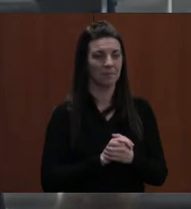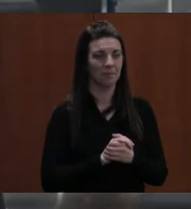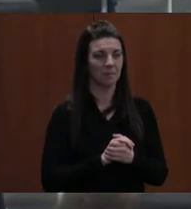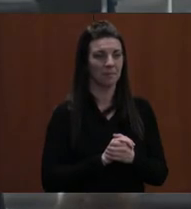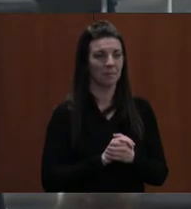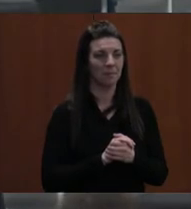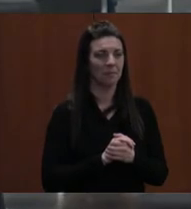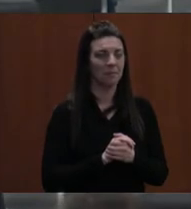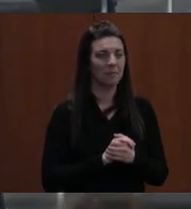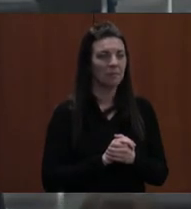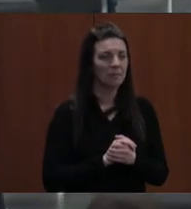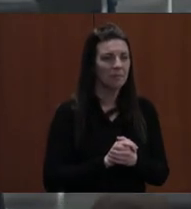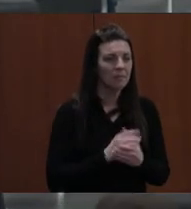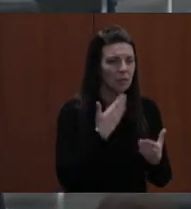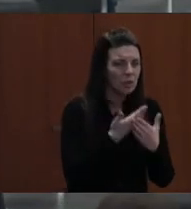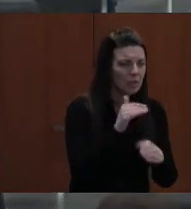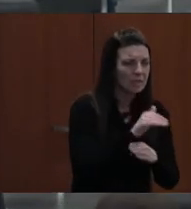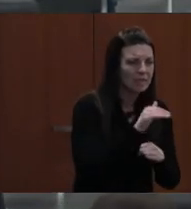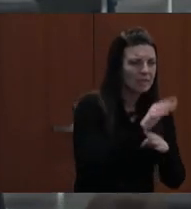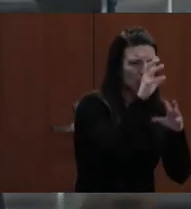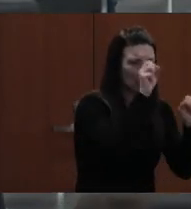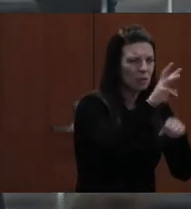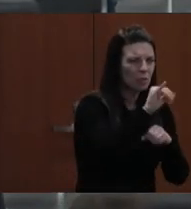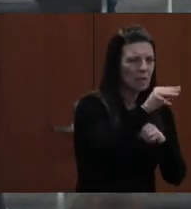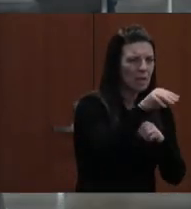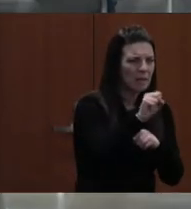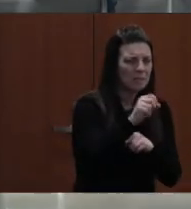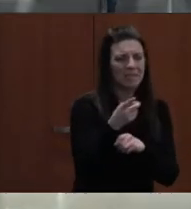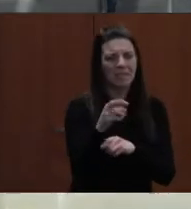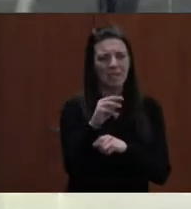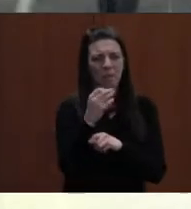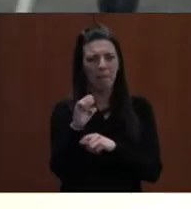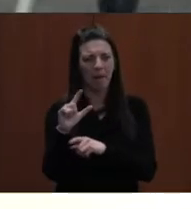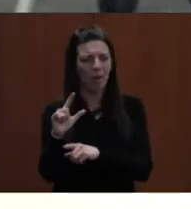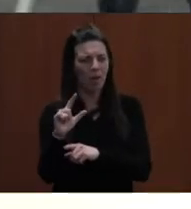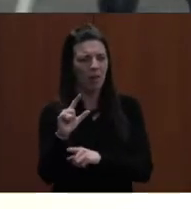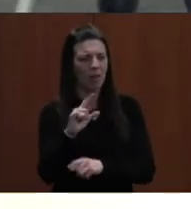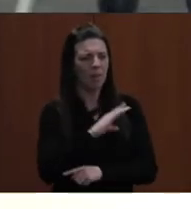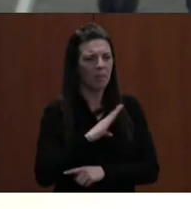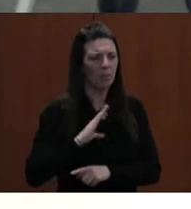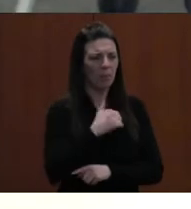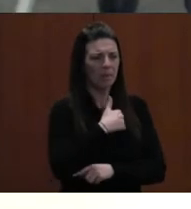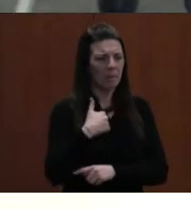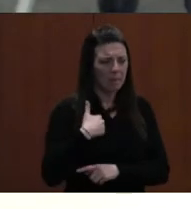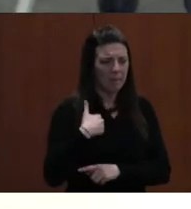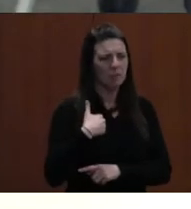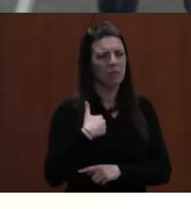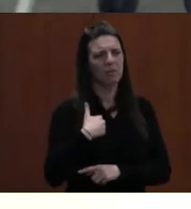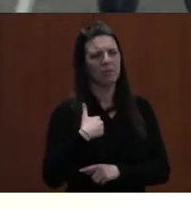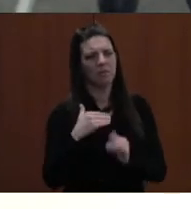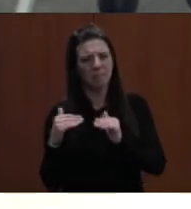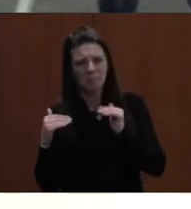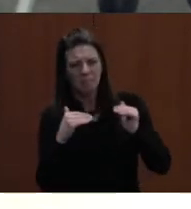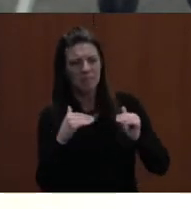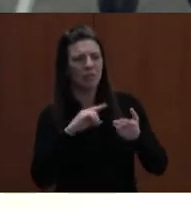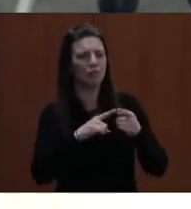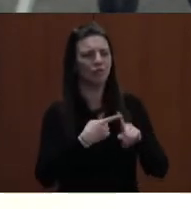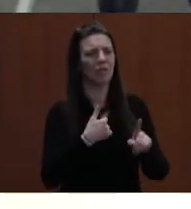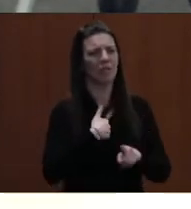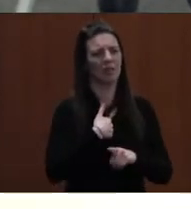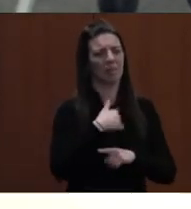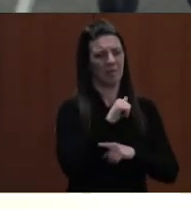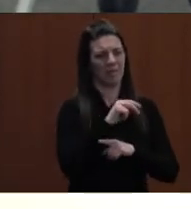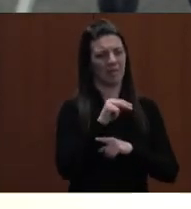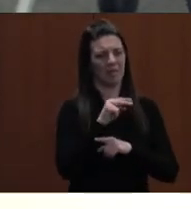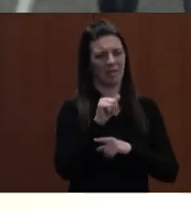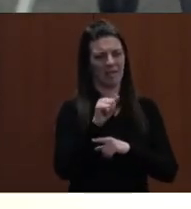Good evening. President Williams. Dr. Michael, esteemed board members, supervisors, colleagues, and friends. I am Pam Absin. I am an employee